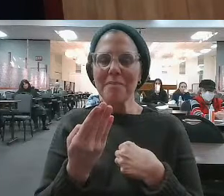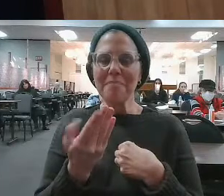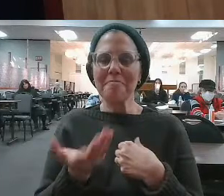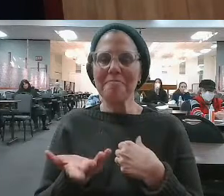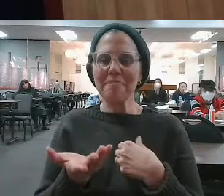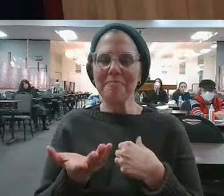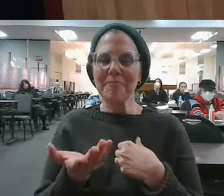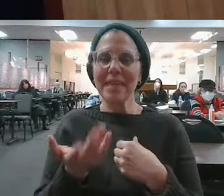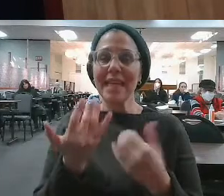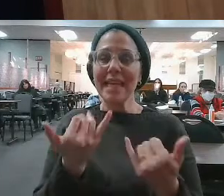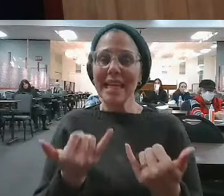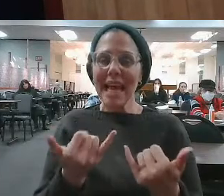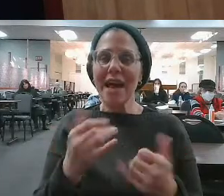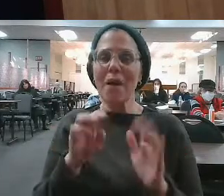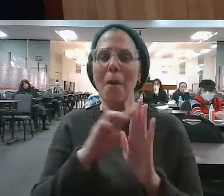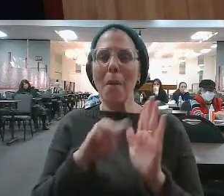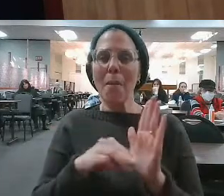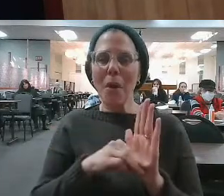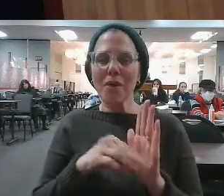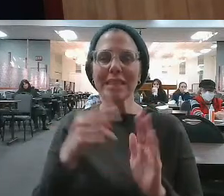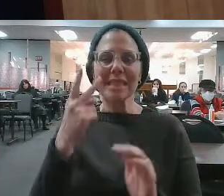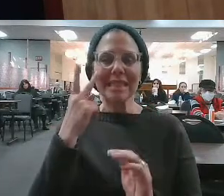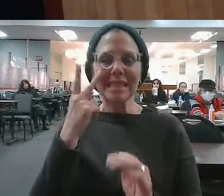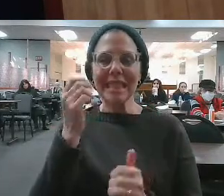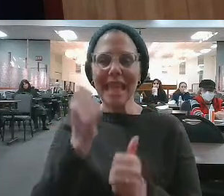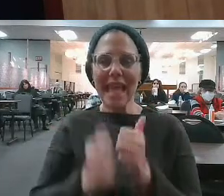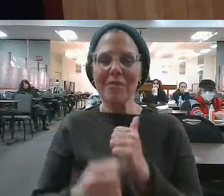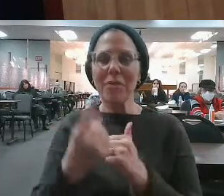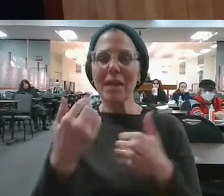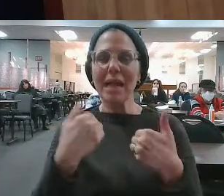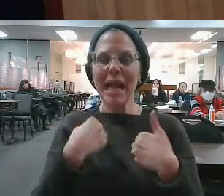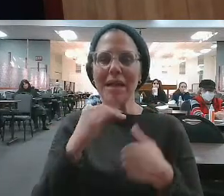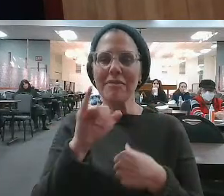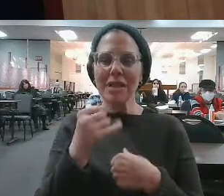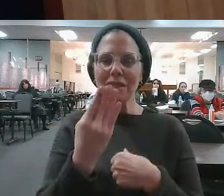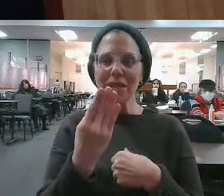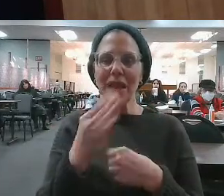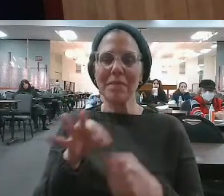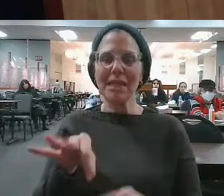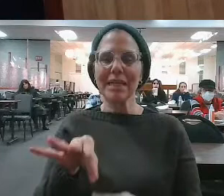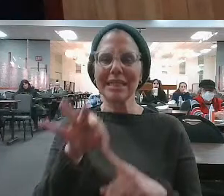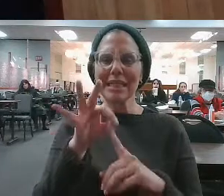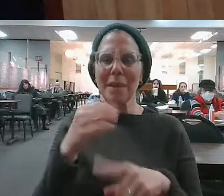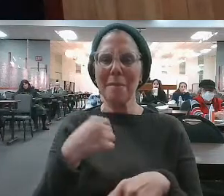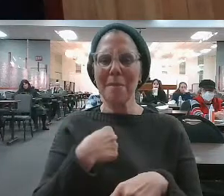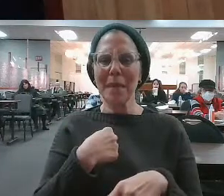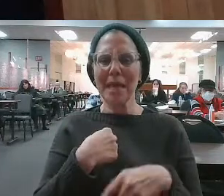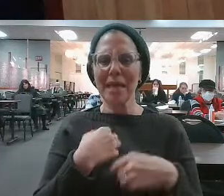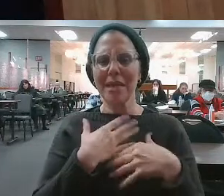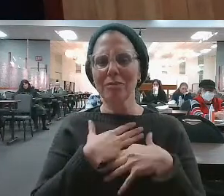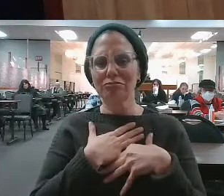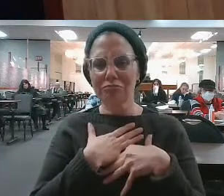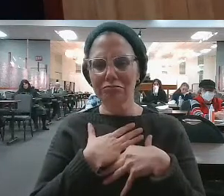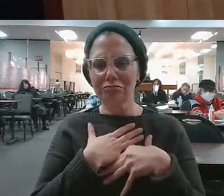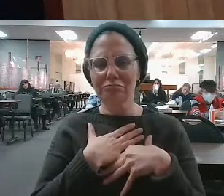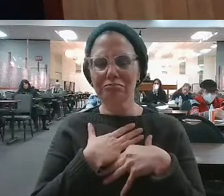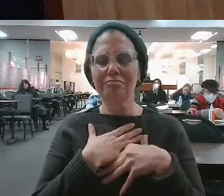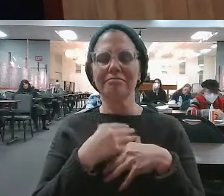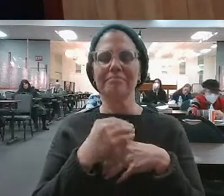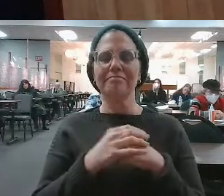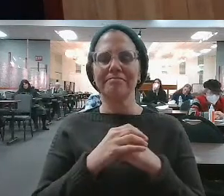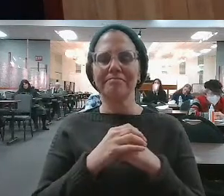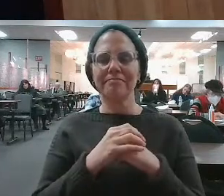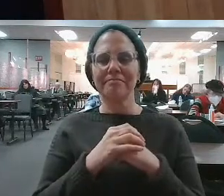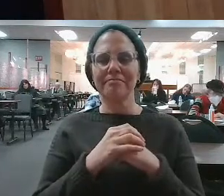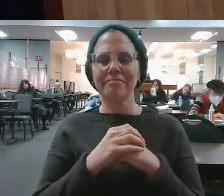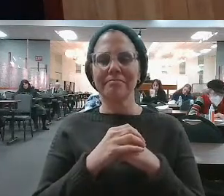excitement around the Mishkan. Everyone has a part, except me. Except me. And the Al-Sheikh says, the last